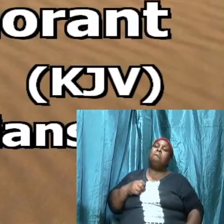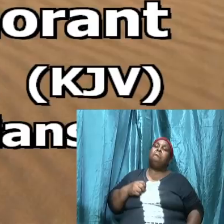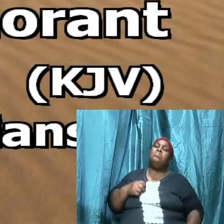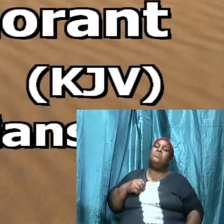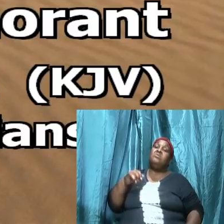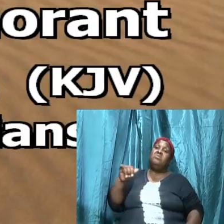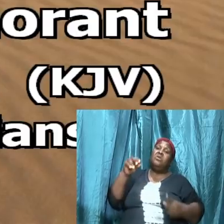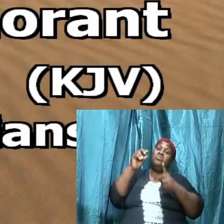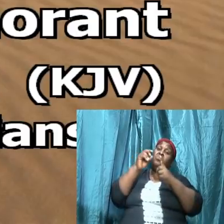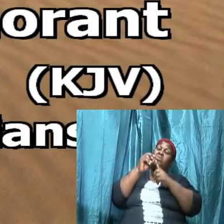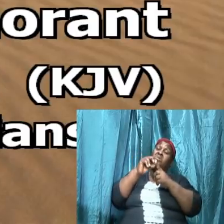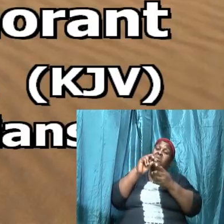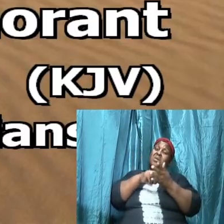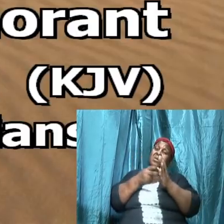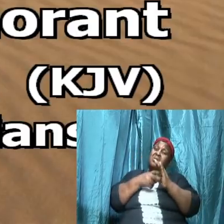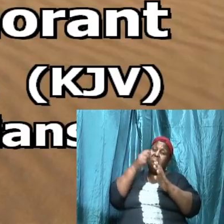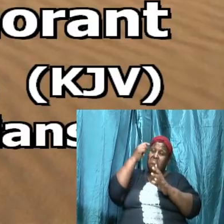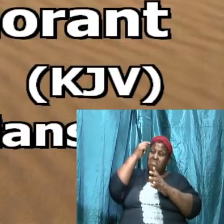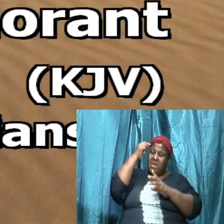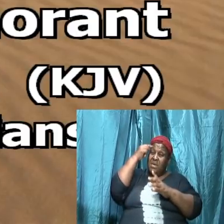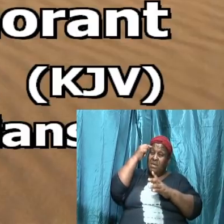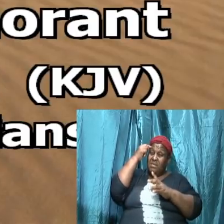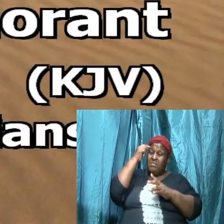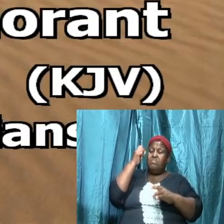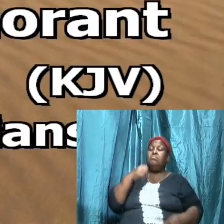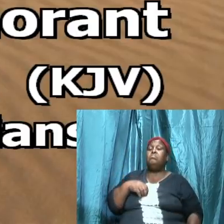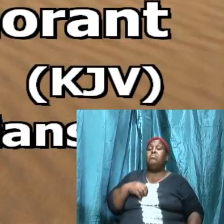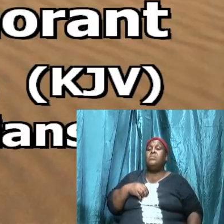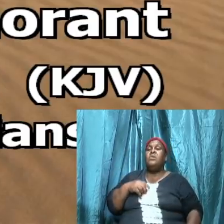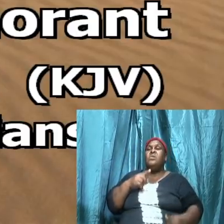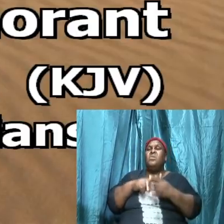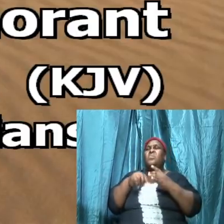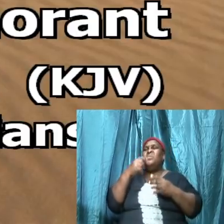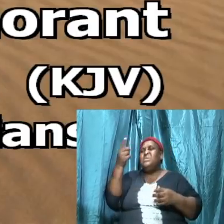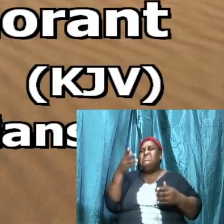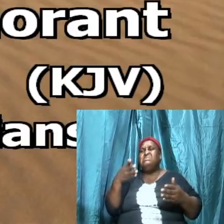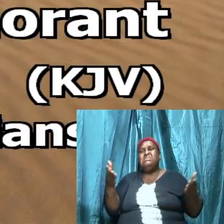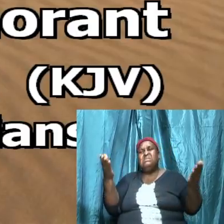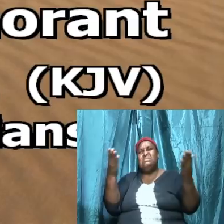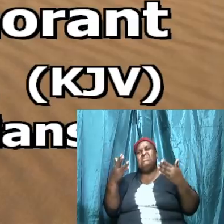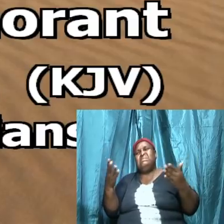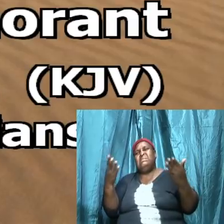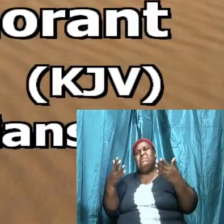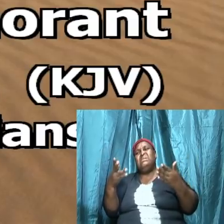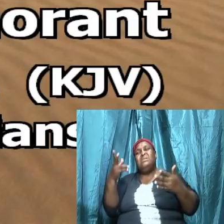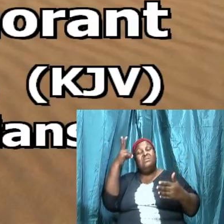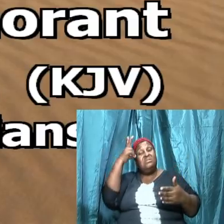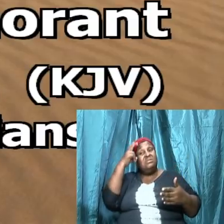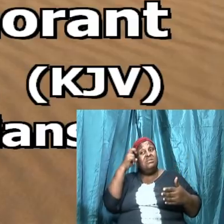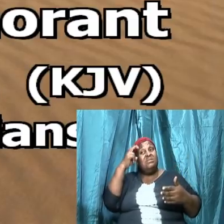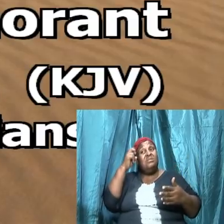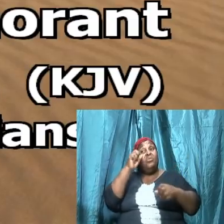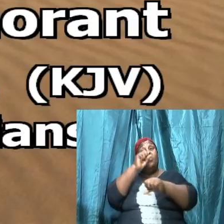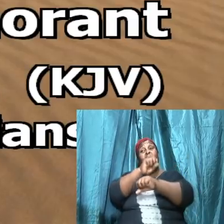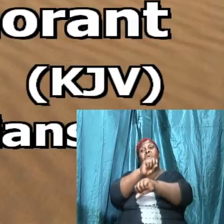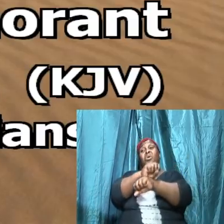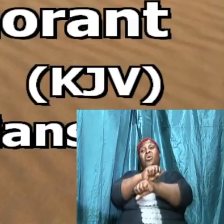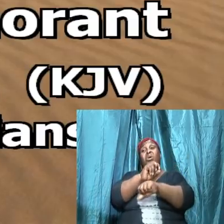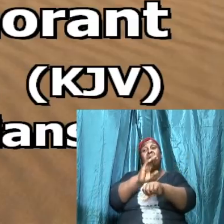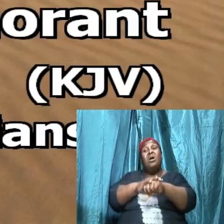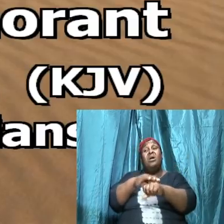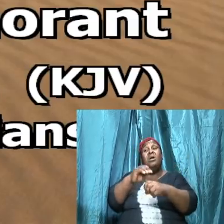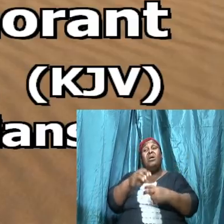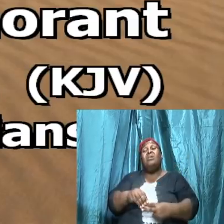word simply means the mind so what is being said here is that Satan operates on a